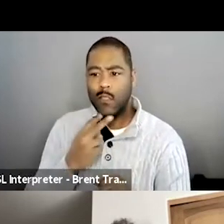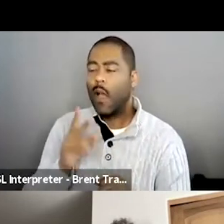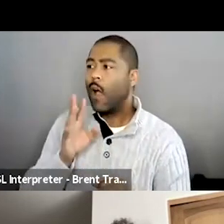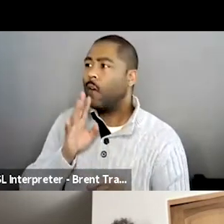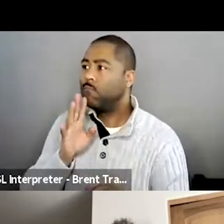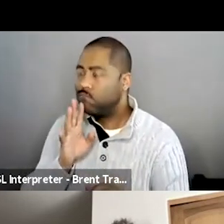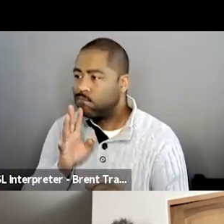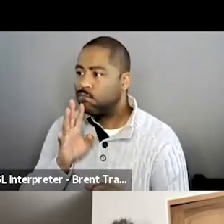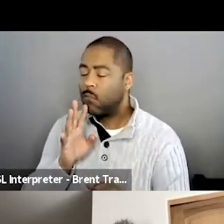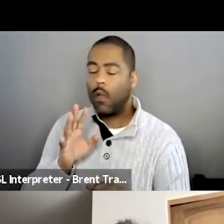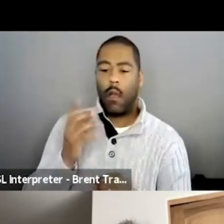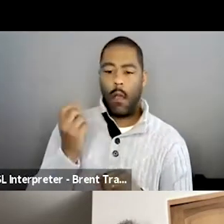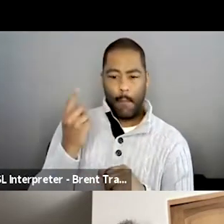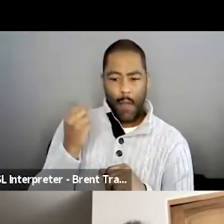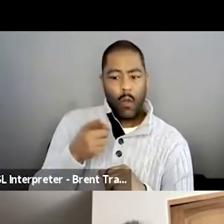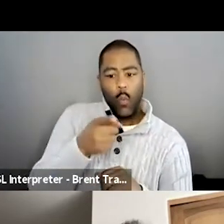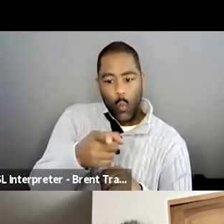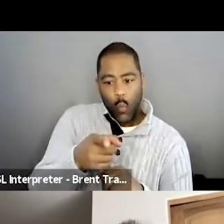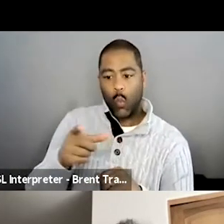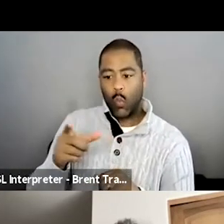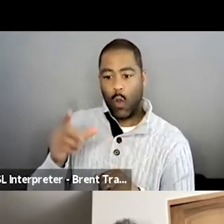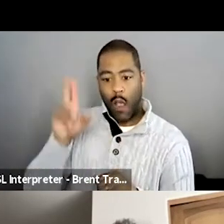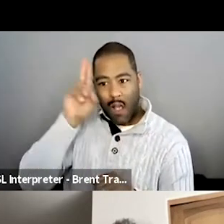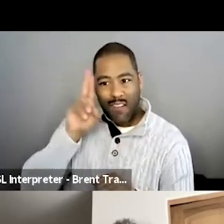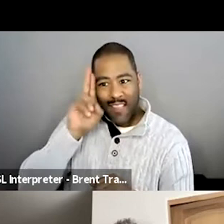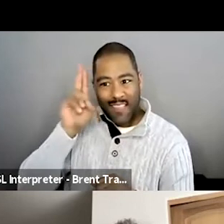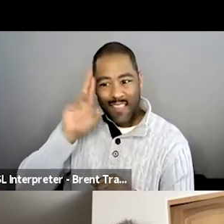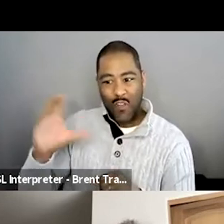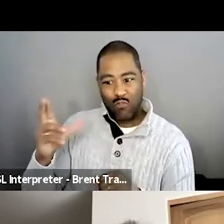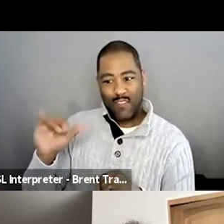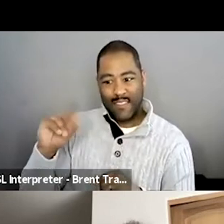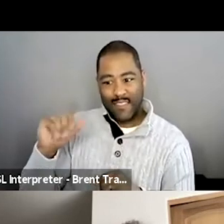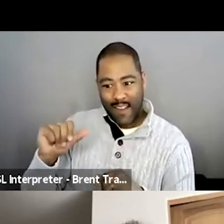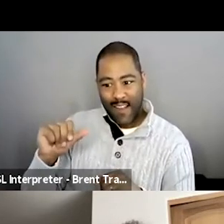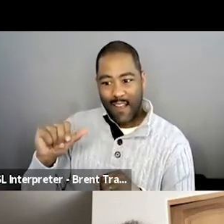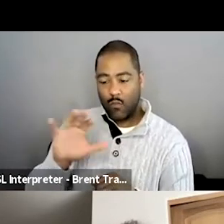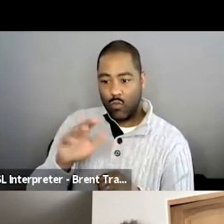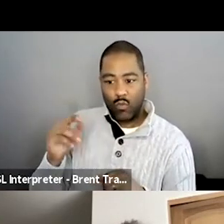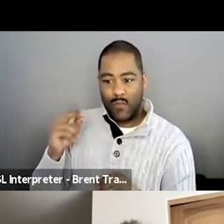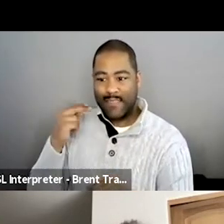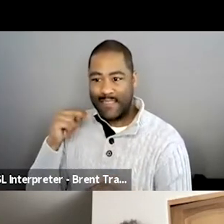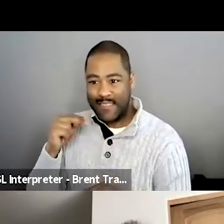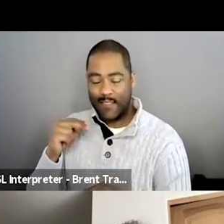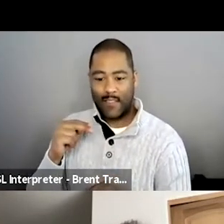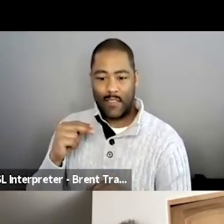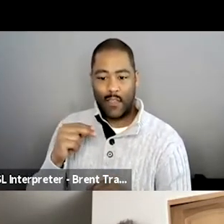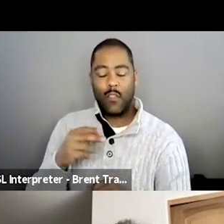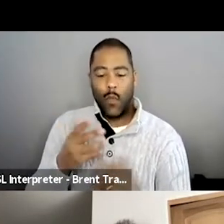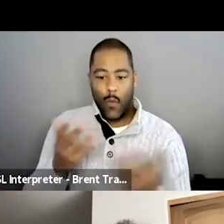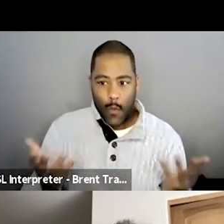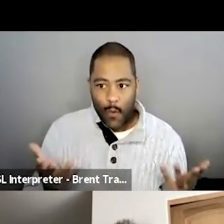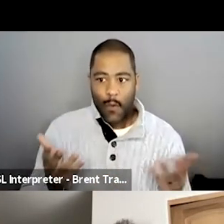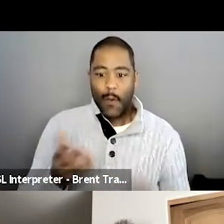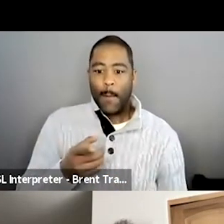you are Christina's uncle, which really comes across towards the very end and only really, if you pay very much attention,